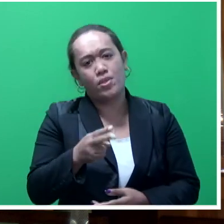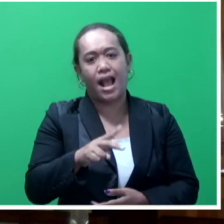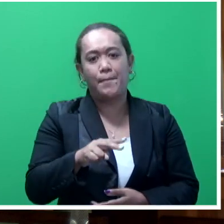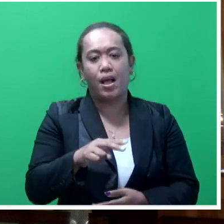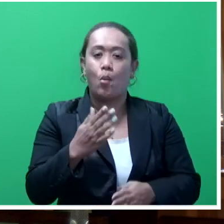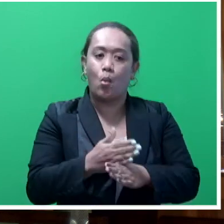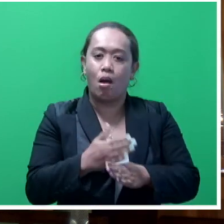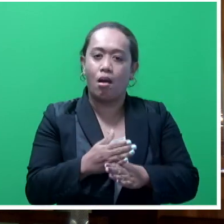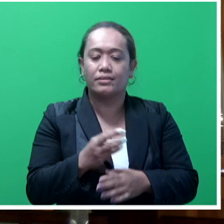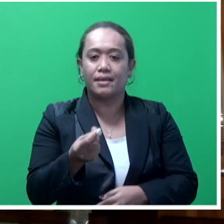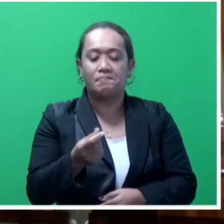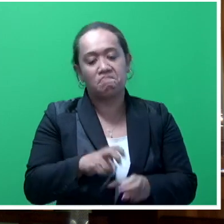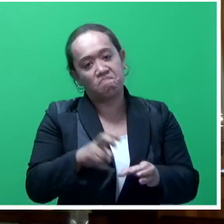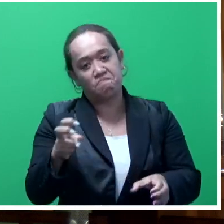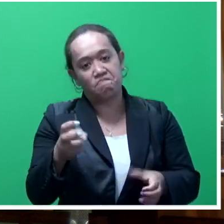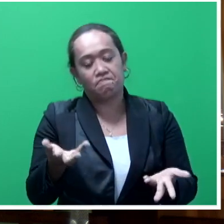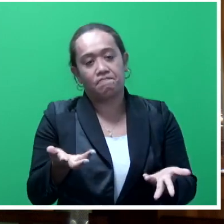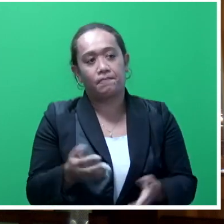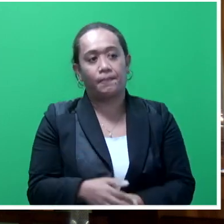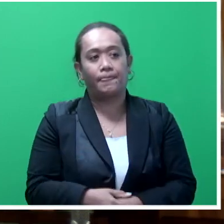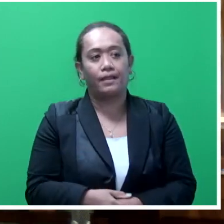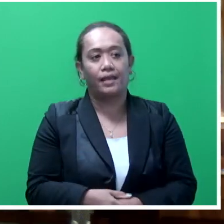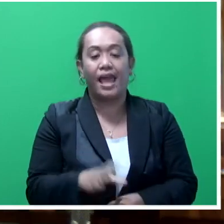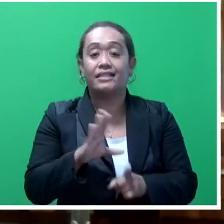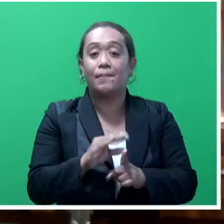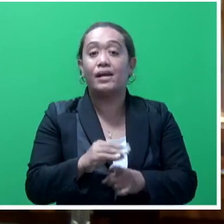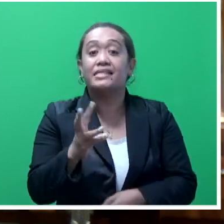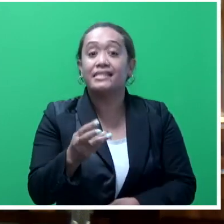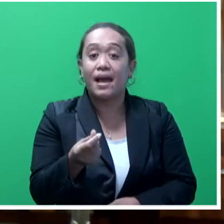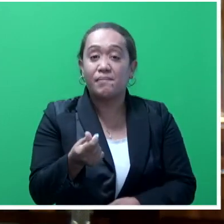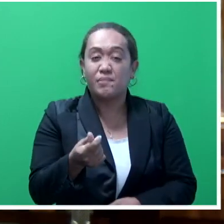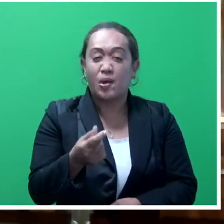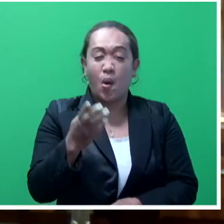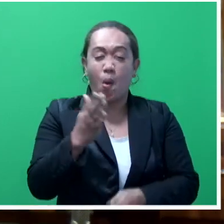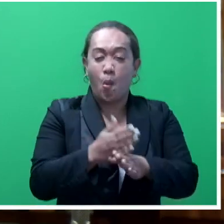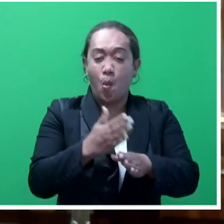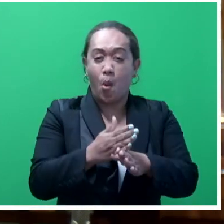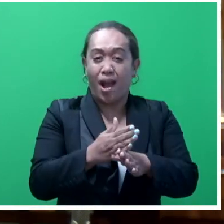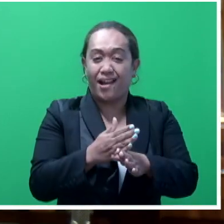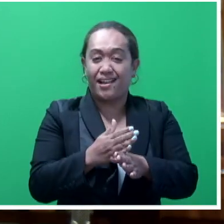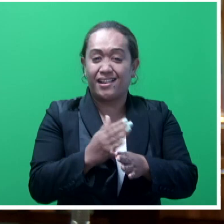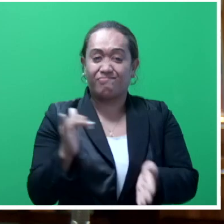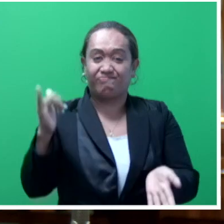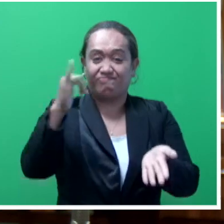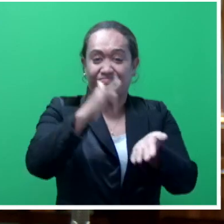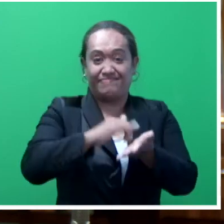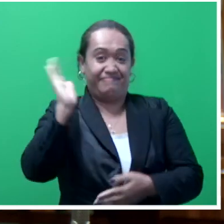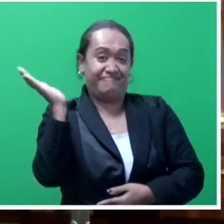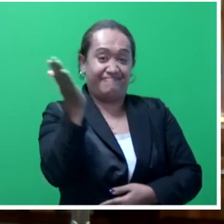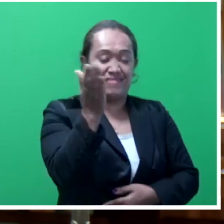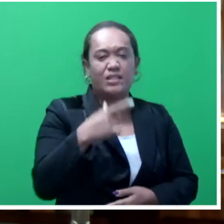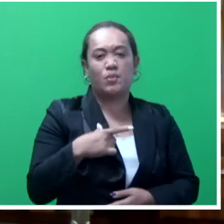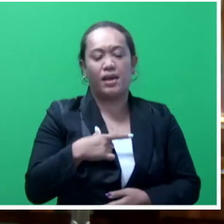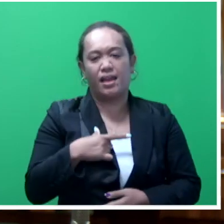and in some cases, if both of you were flight attendants, you no longer had a job, or you worked in a hotel, you may not have had a job, and if you had a home